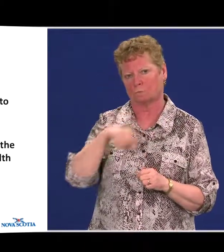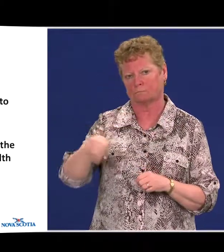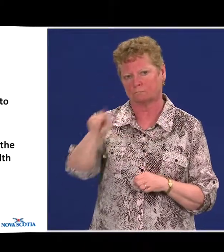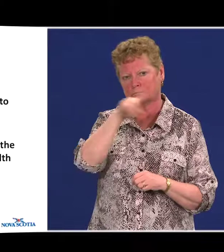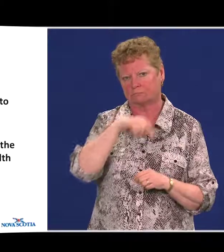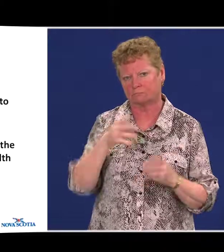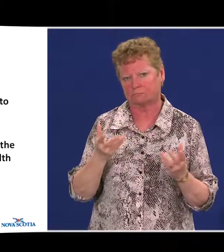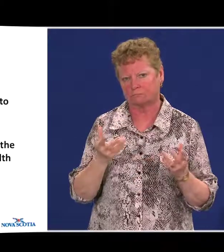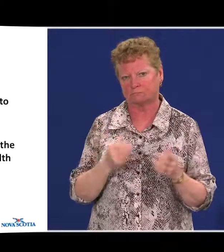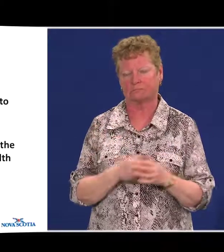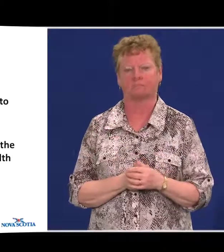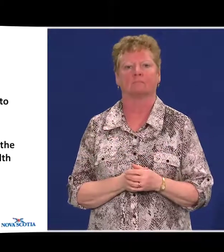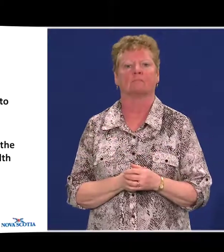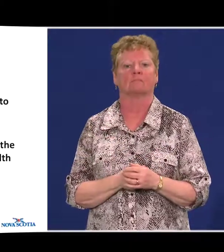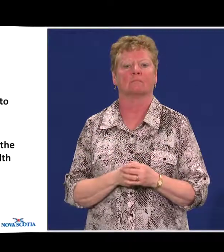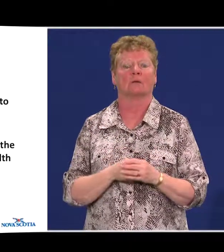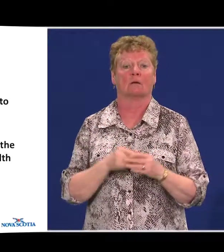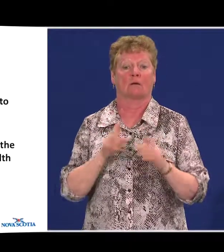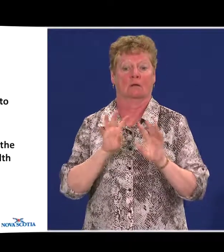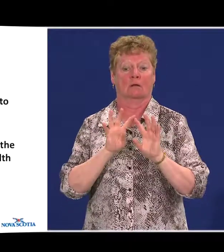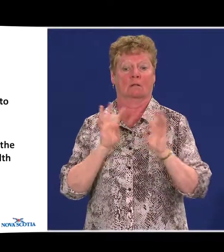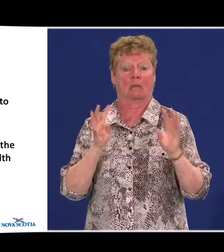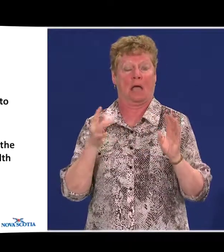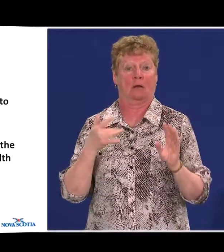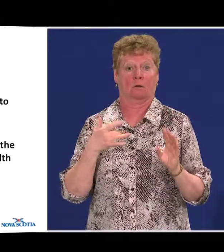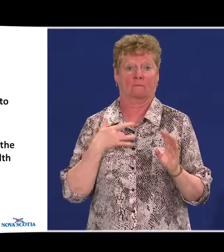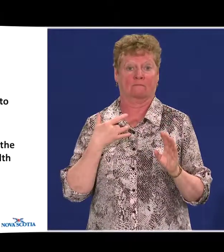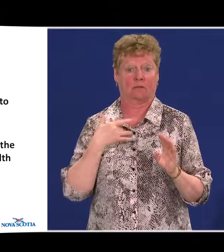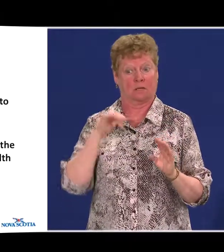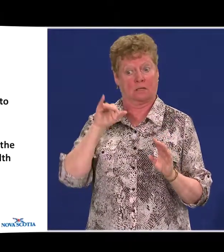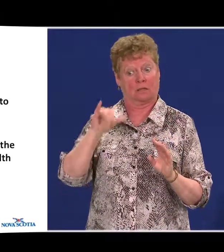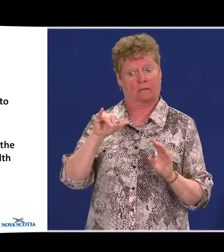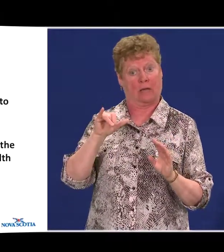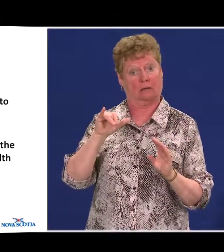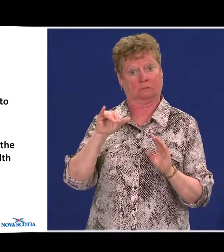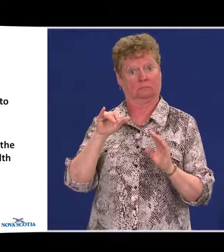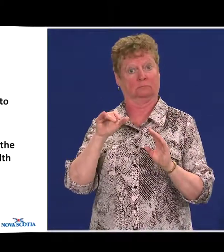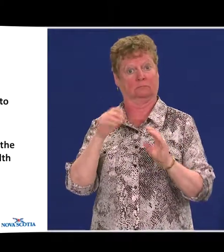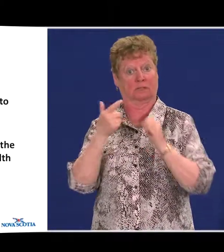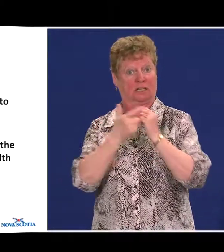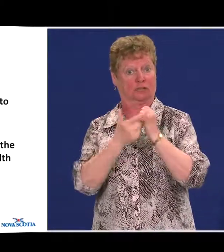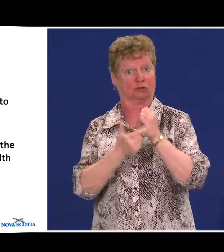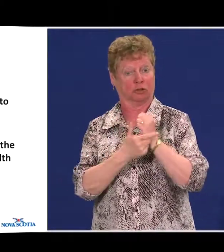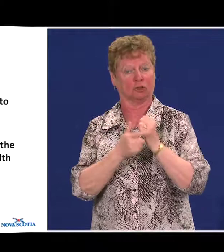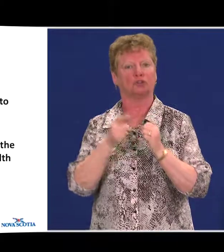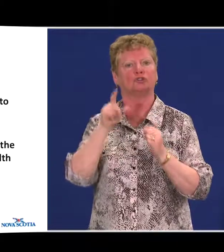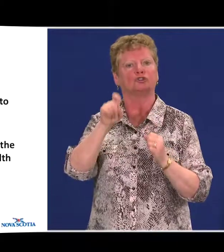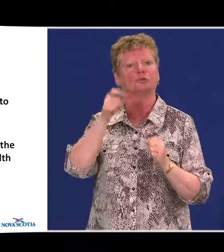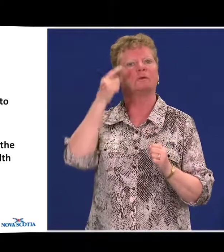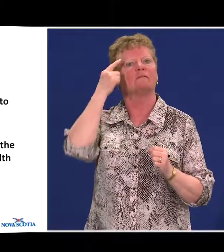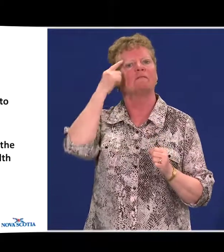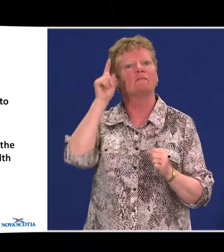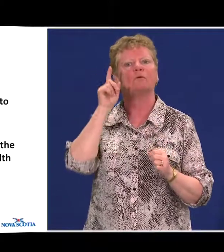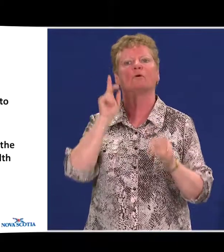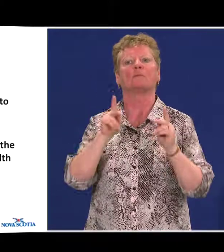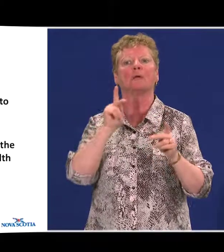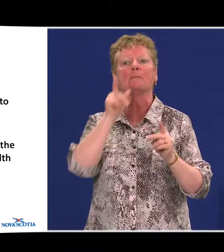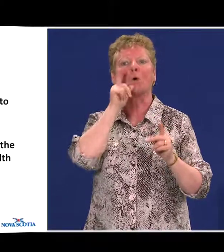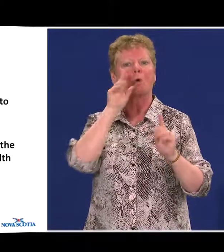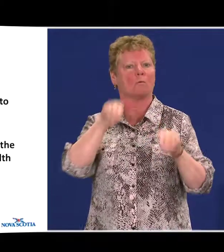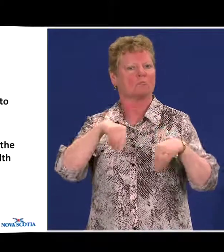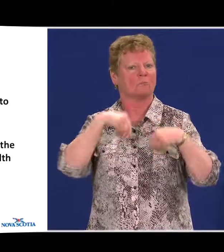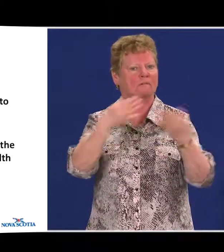The panel recommends that the legislation applies to the following. Anybody who provides information,